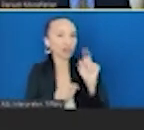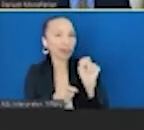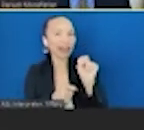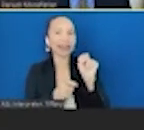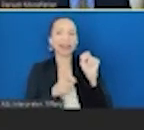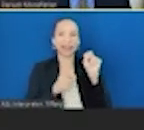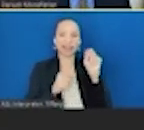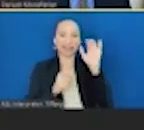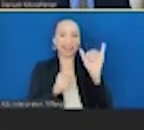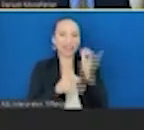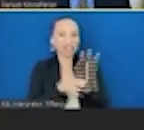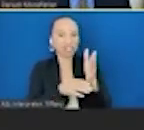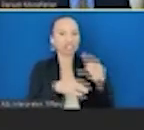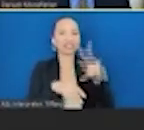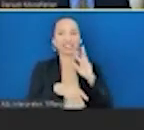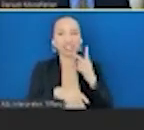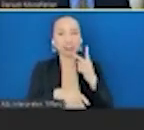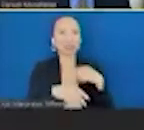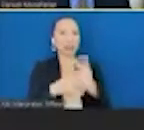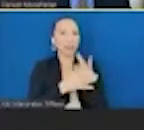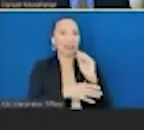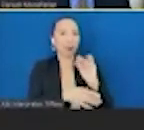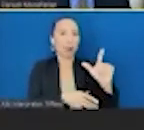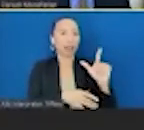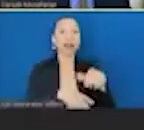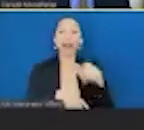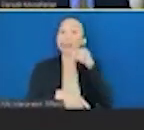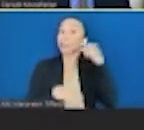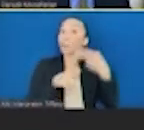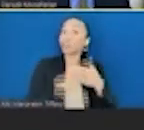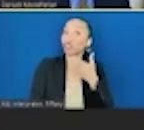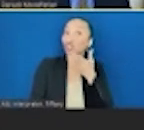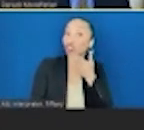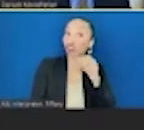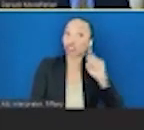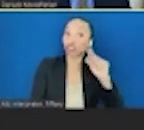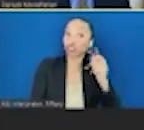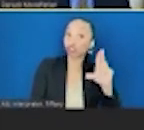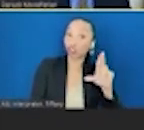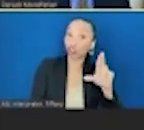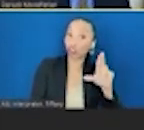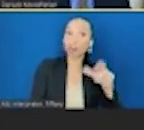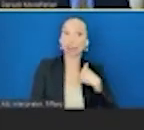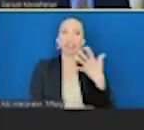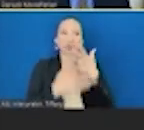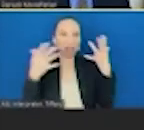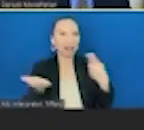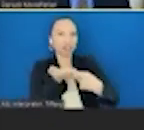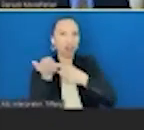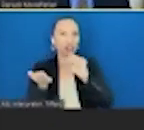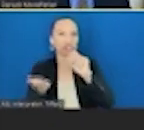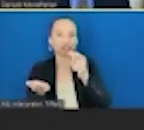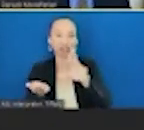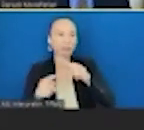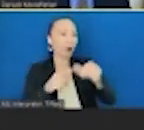And notice I didn't just say sugars. There's a lot of focus on sugar today, but there's not as much focus on starch and starch like white bread, know, white rice, breakfast